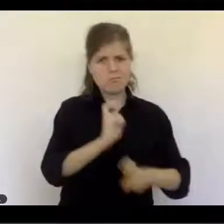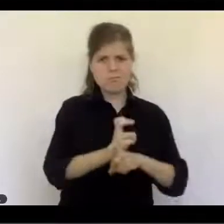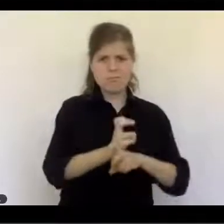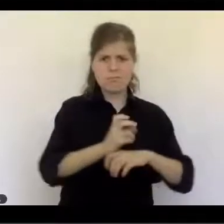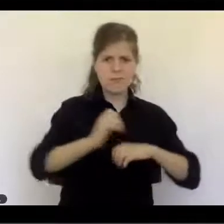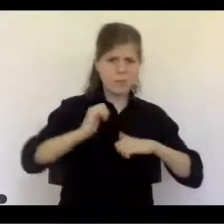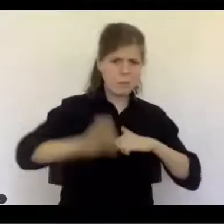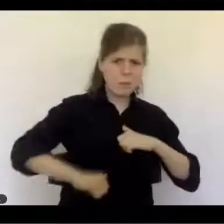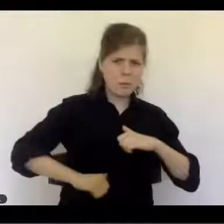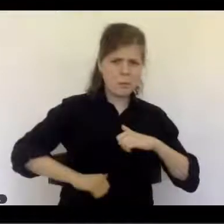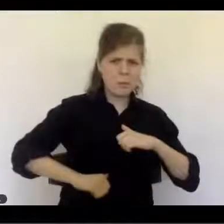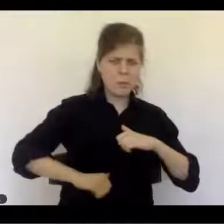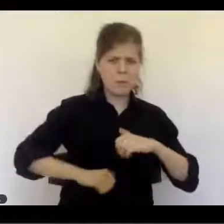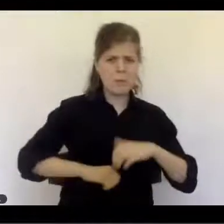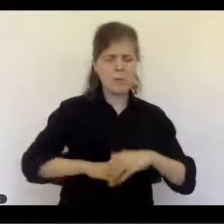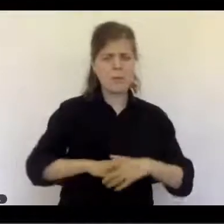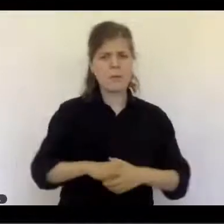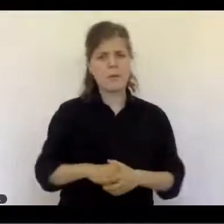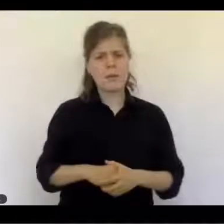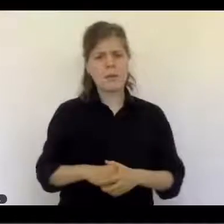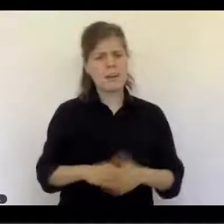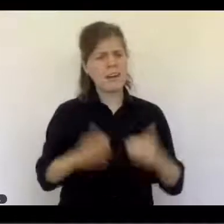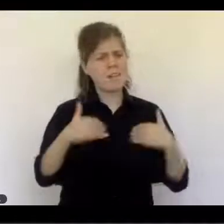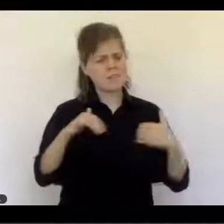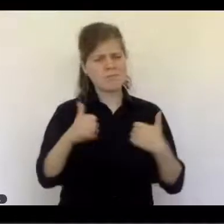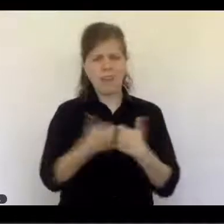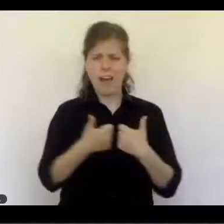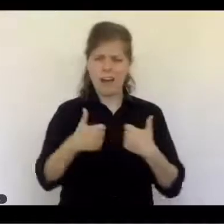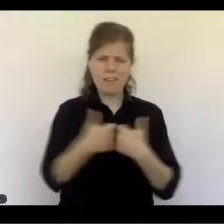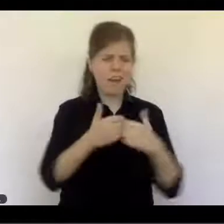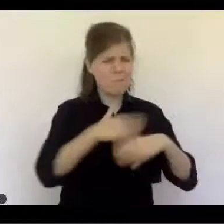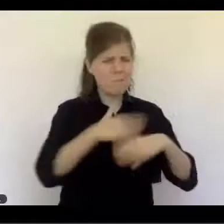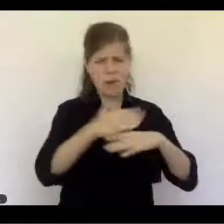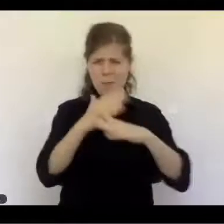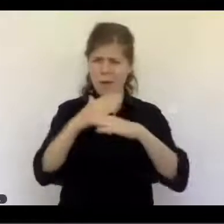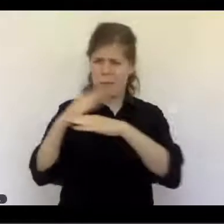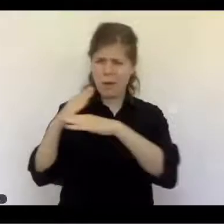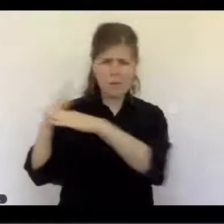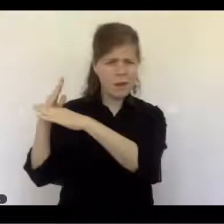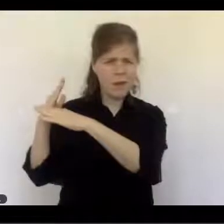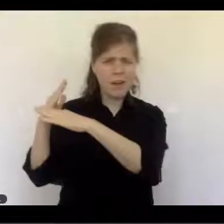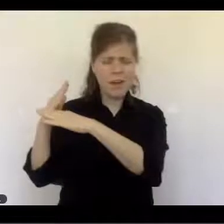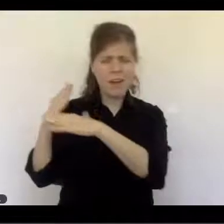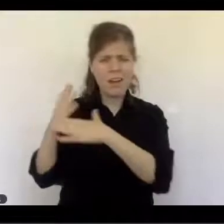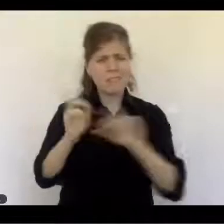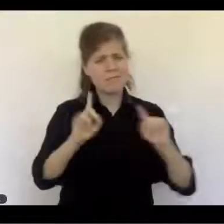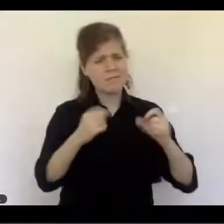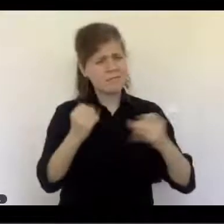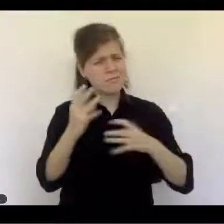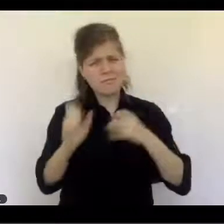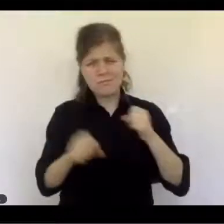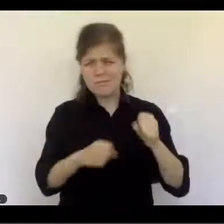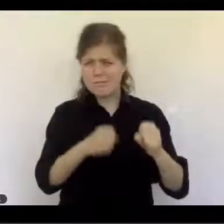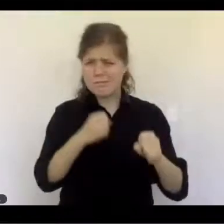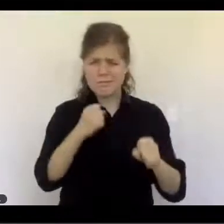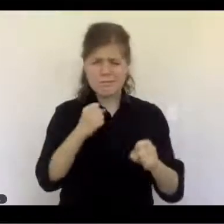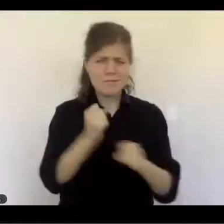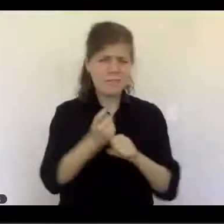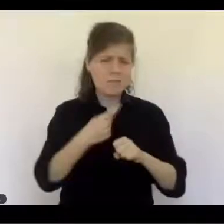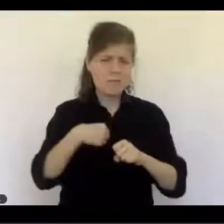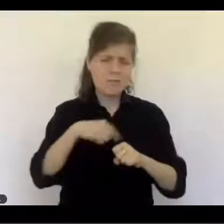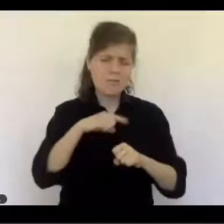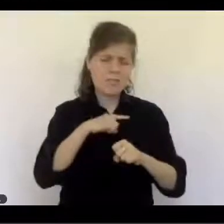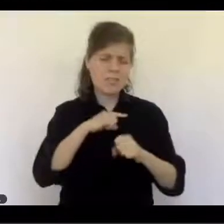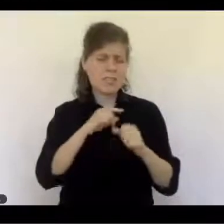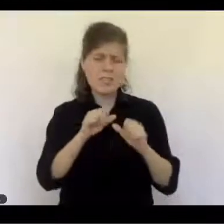it was always, I guess, years and years, lifetimes of trying